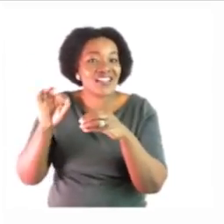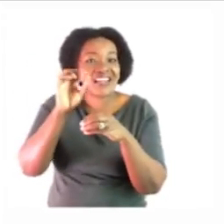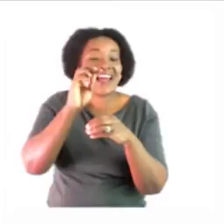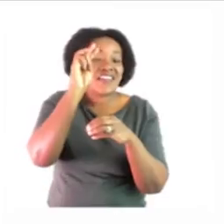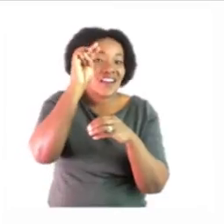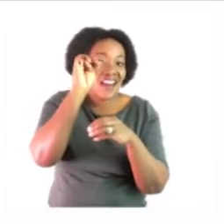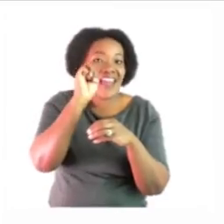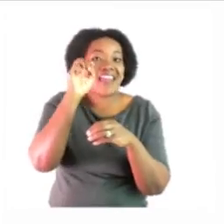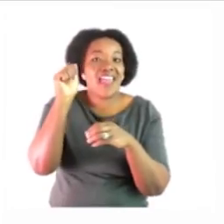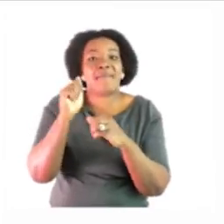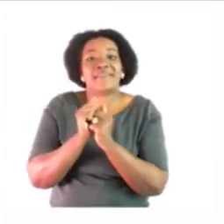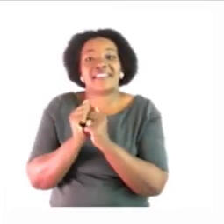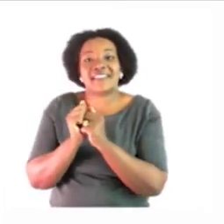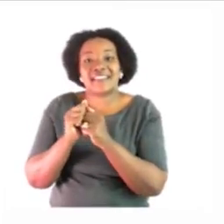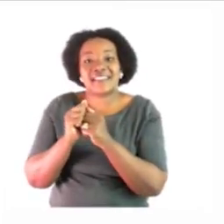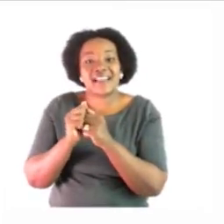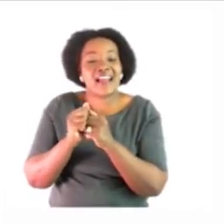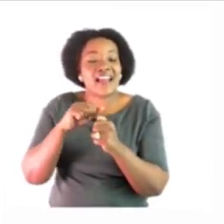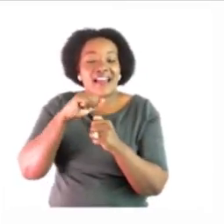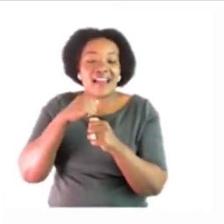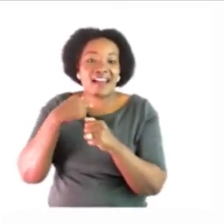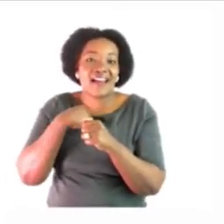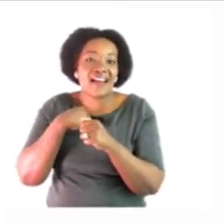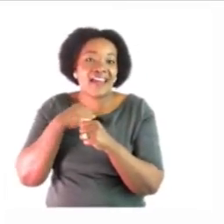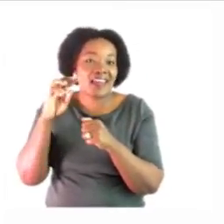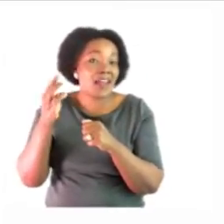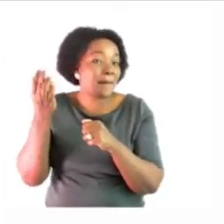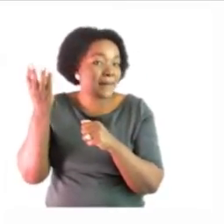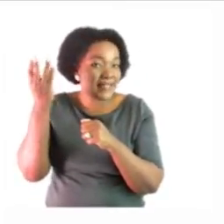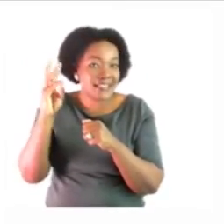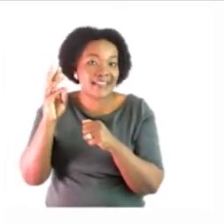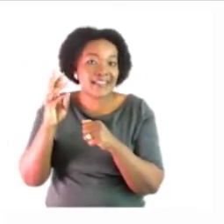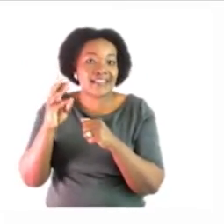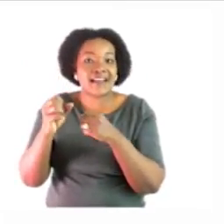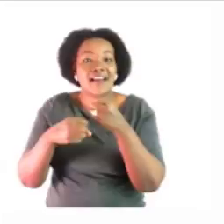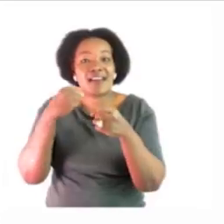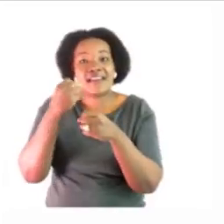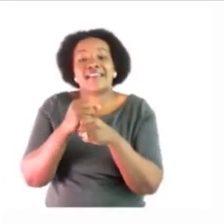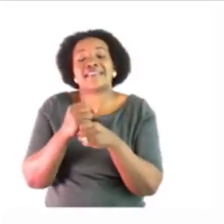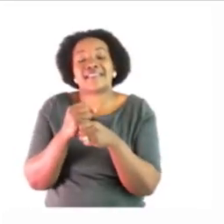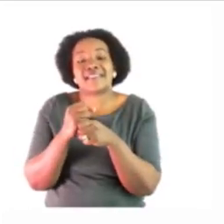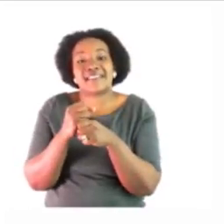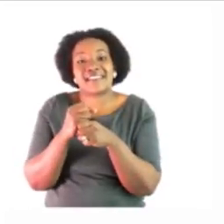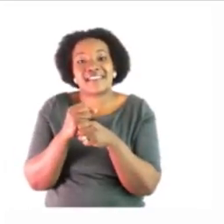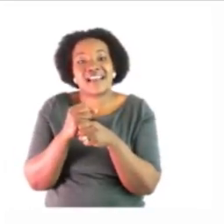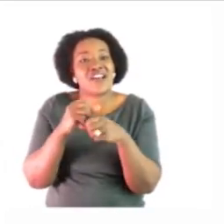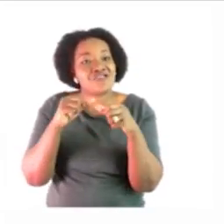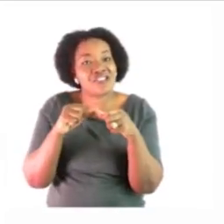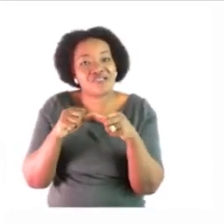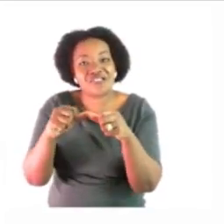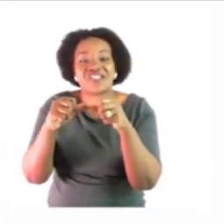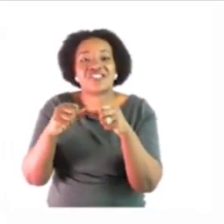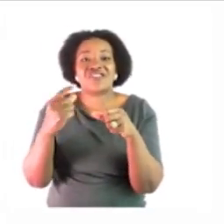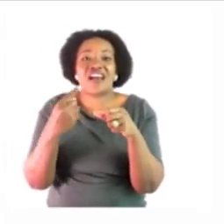i am six years old so you continue the activity by falling in the correct side